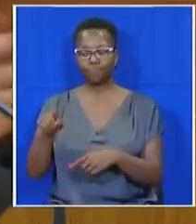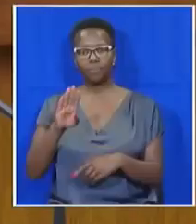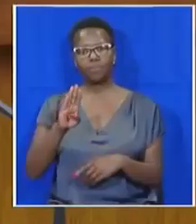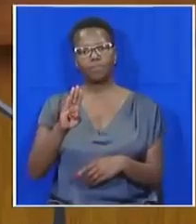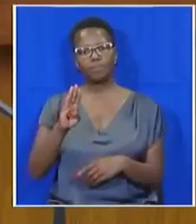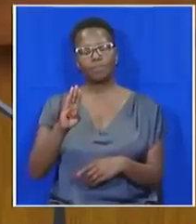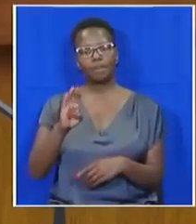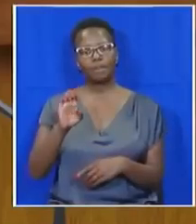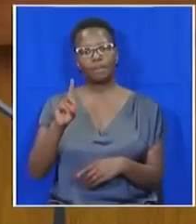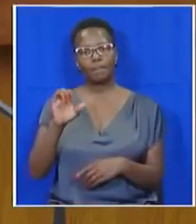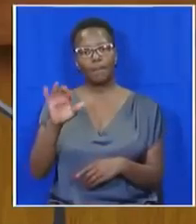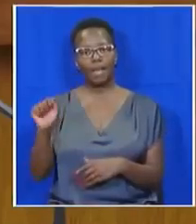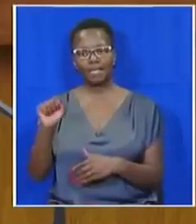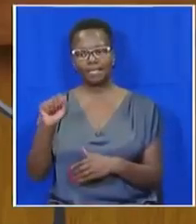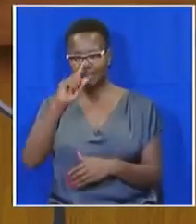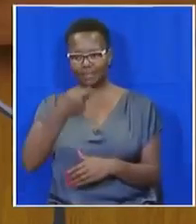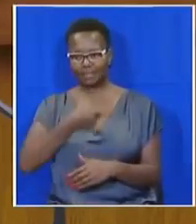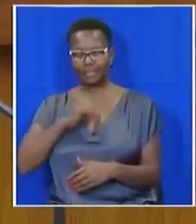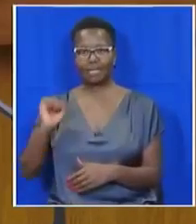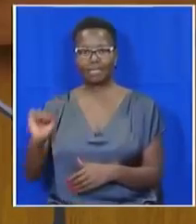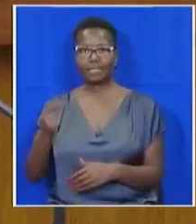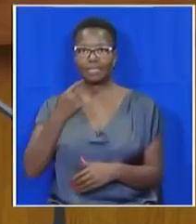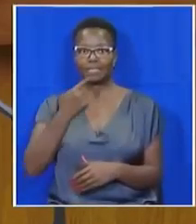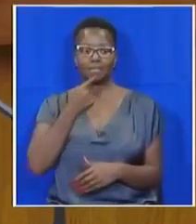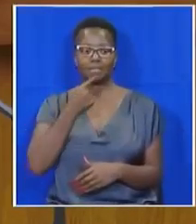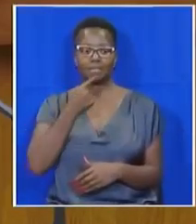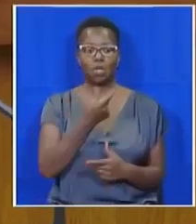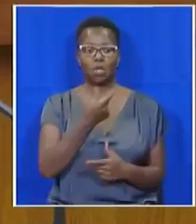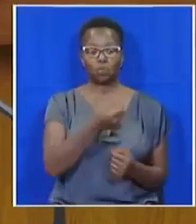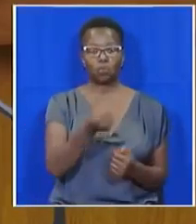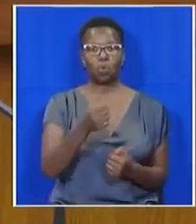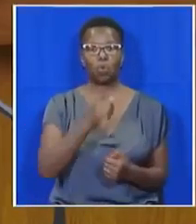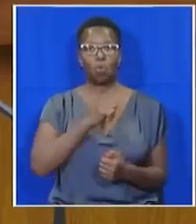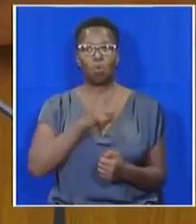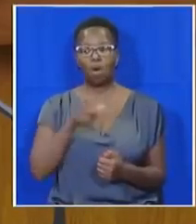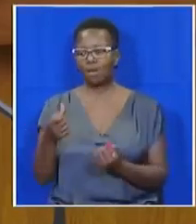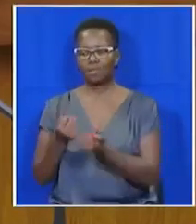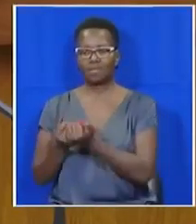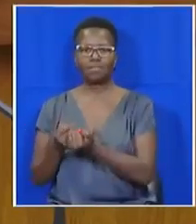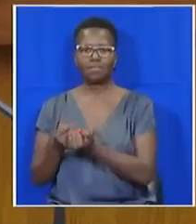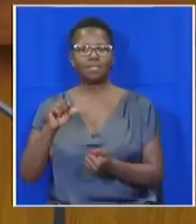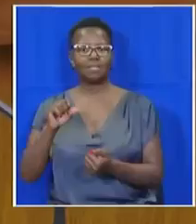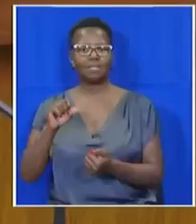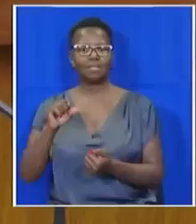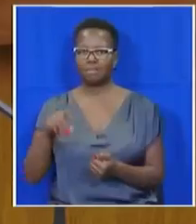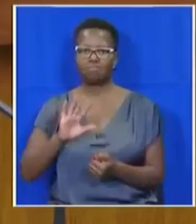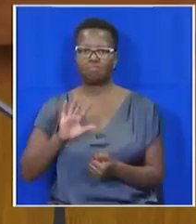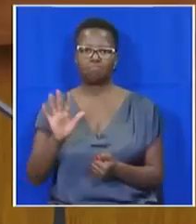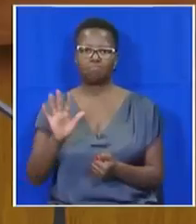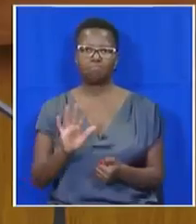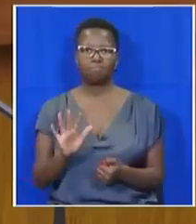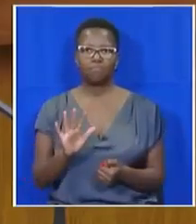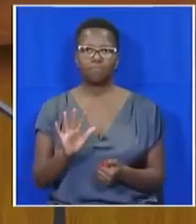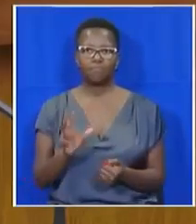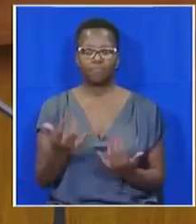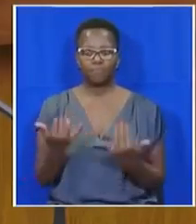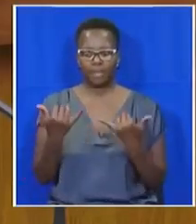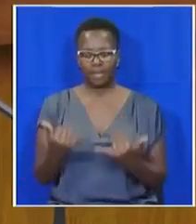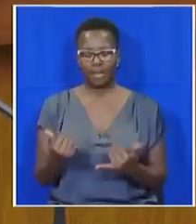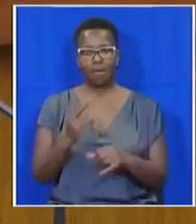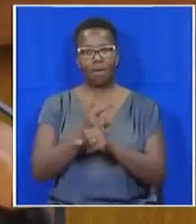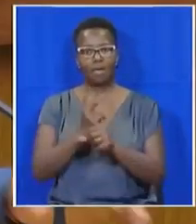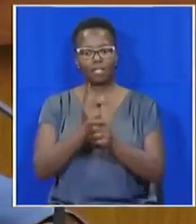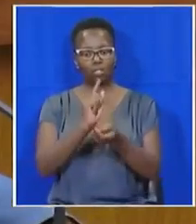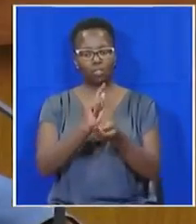were afraid that Mr. Zuma would do this due to his lost fondness for the Communist League. And this then had to be corrected.